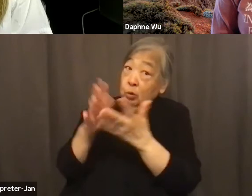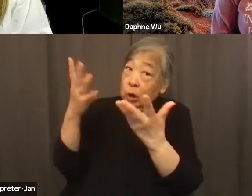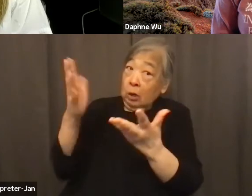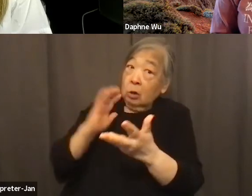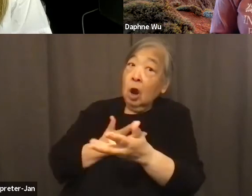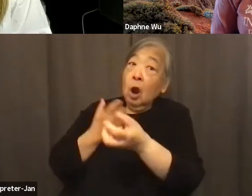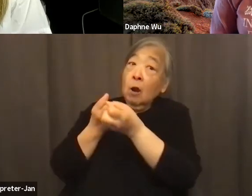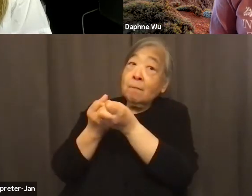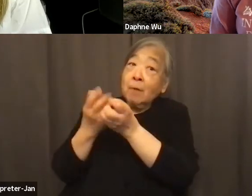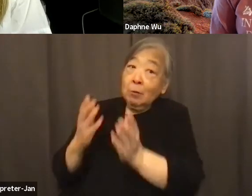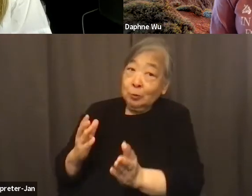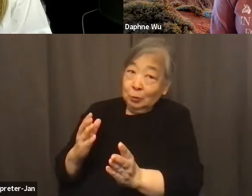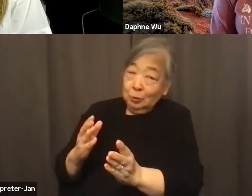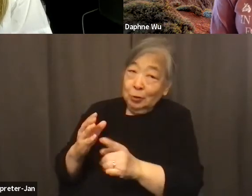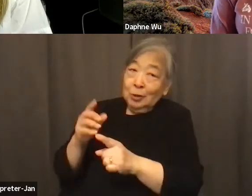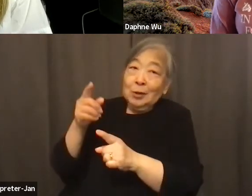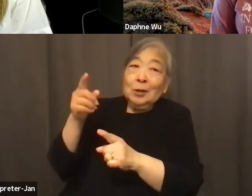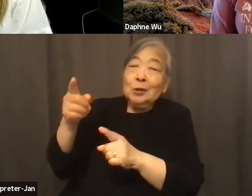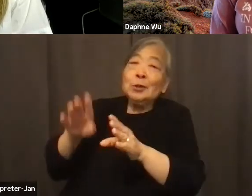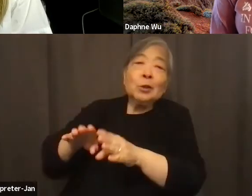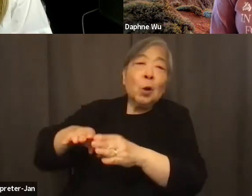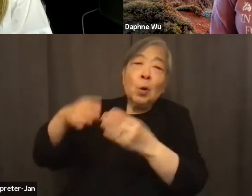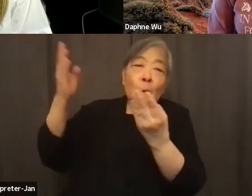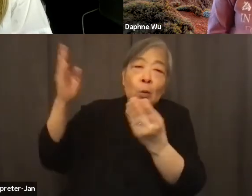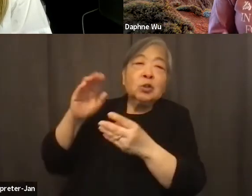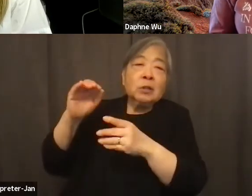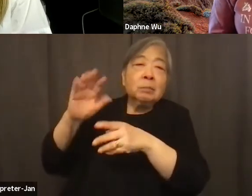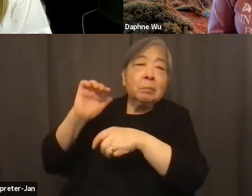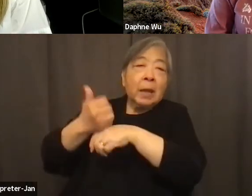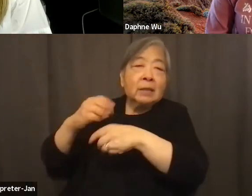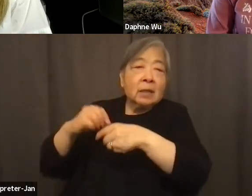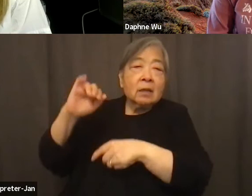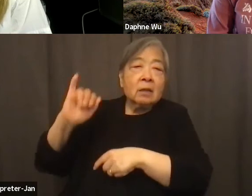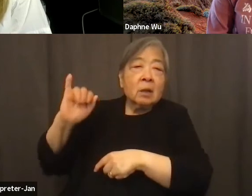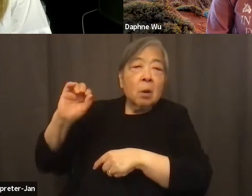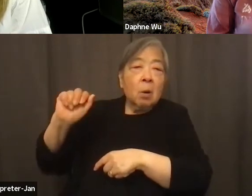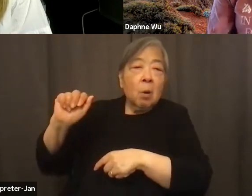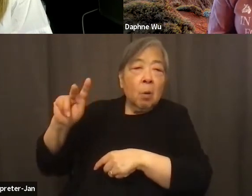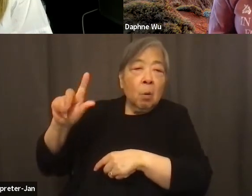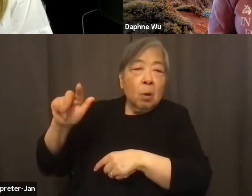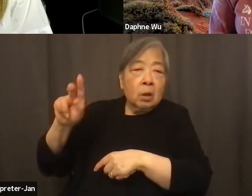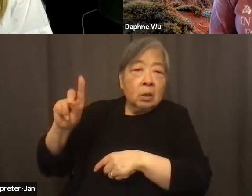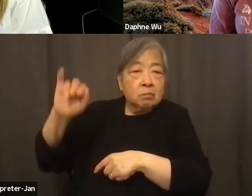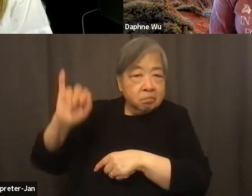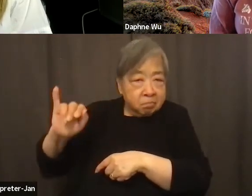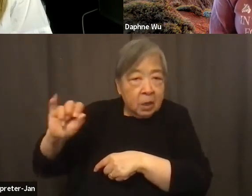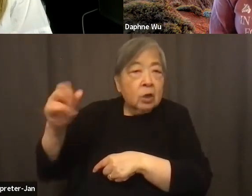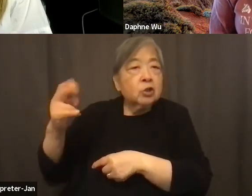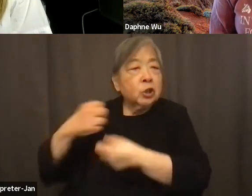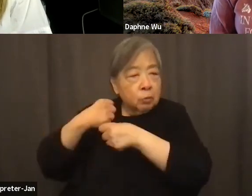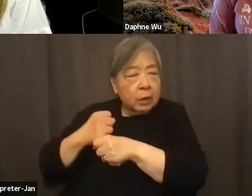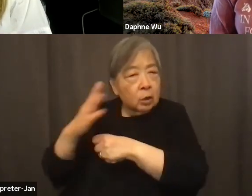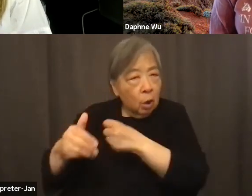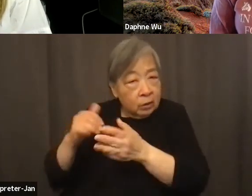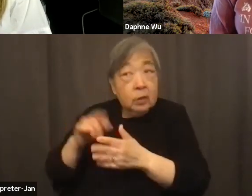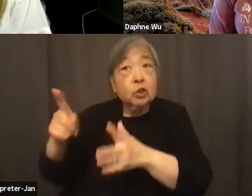founder, Jocelyn Tsai. She's an Oakland-based artist. She was really the one who created all of this and started the